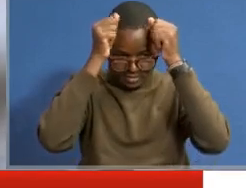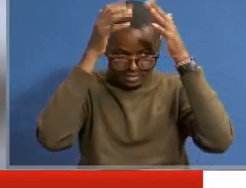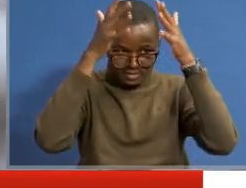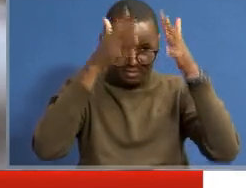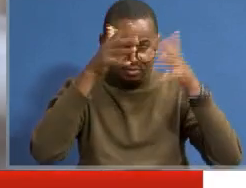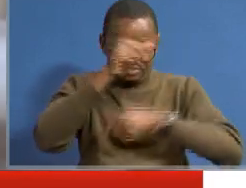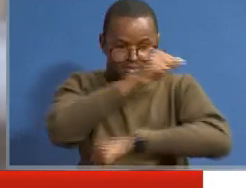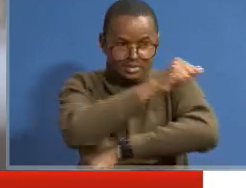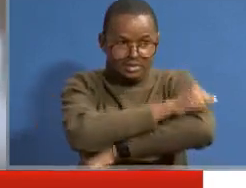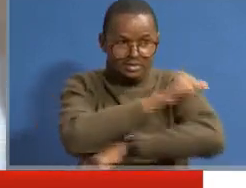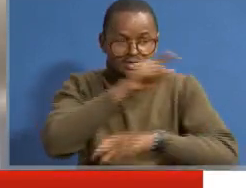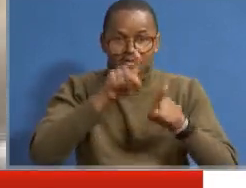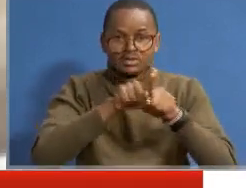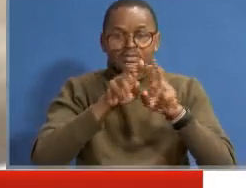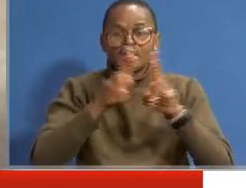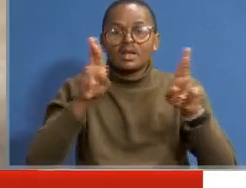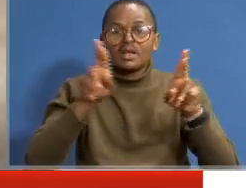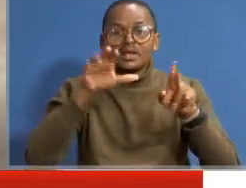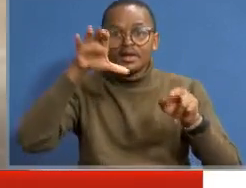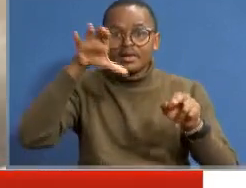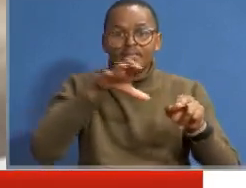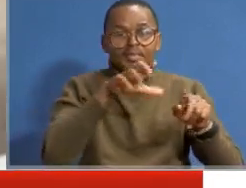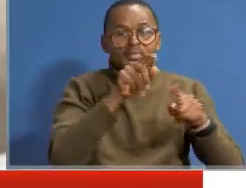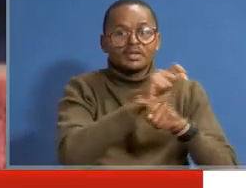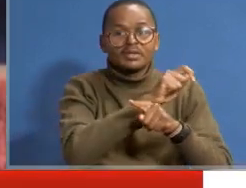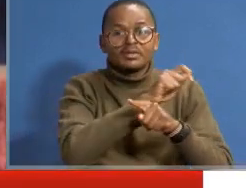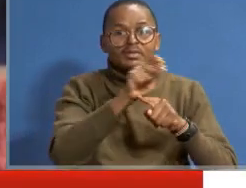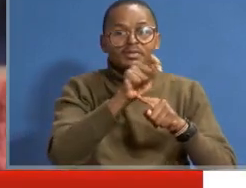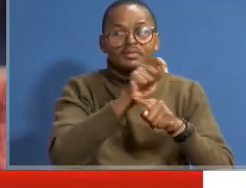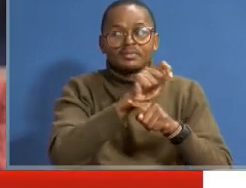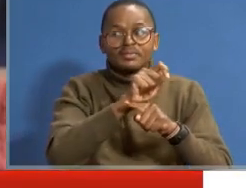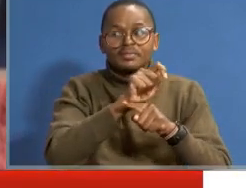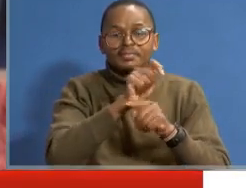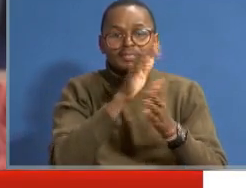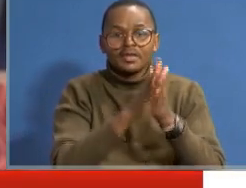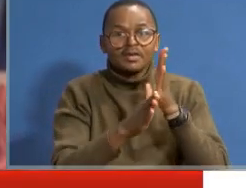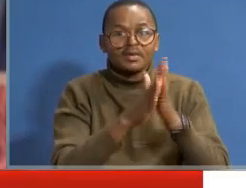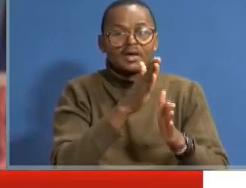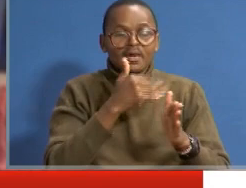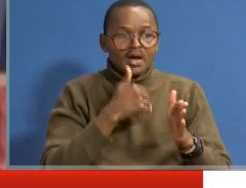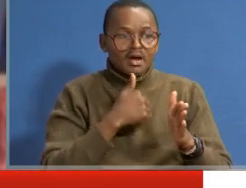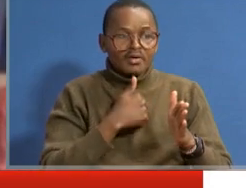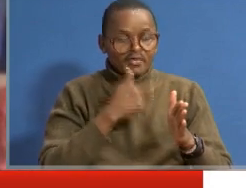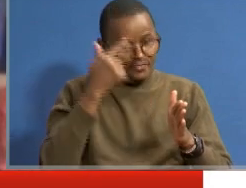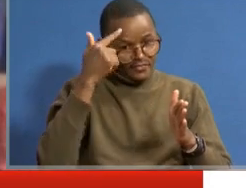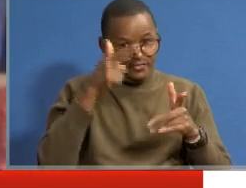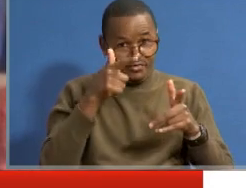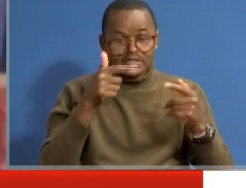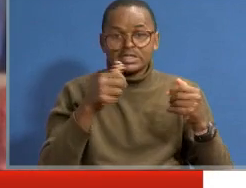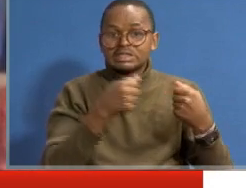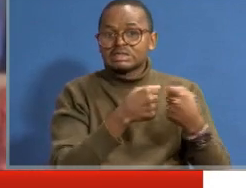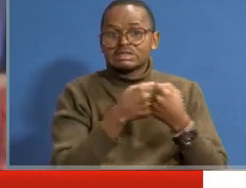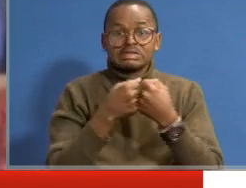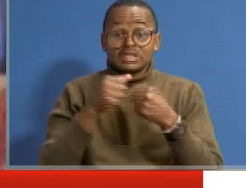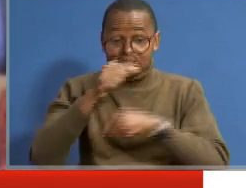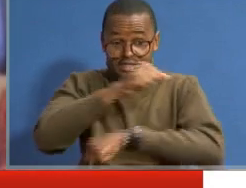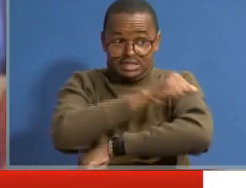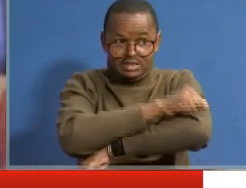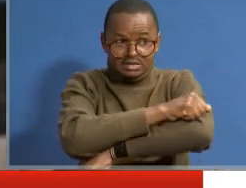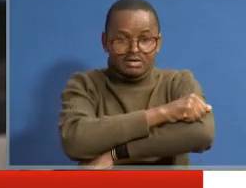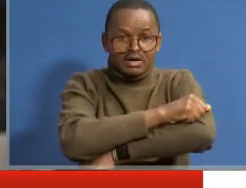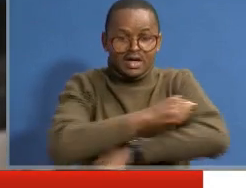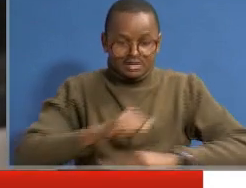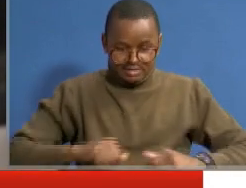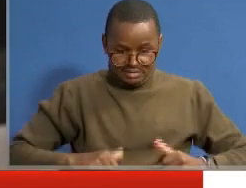to school and a ready market for their trainees. Despite having to overcome all these challenges, the school still